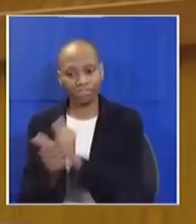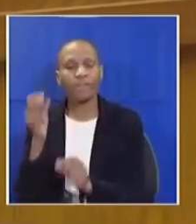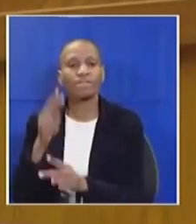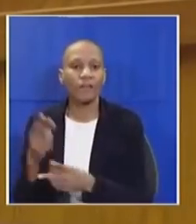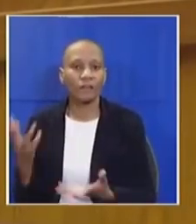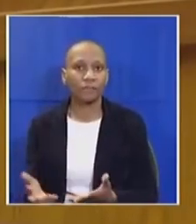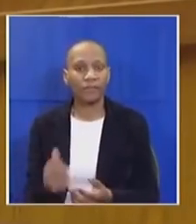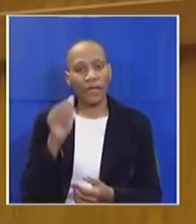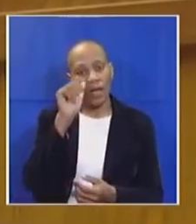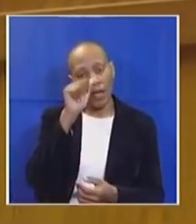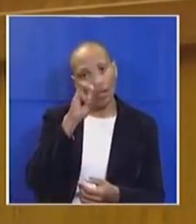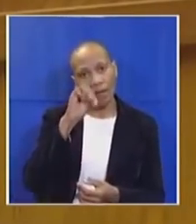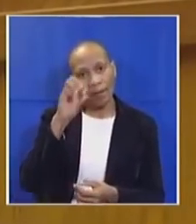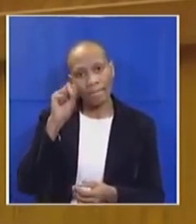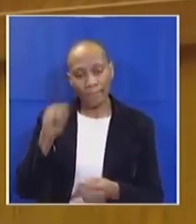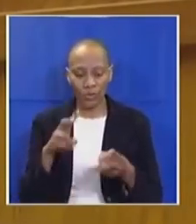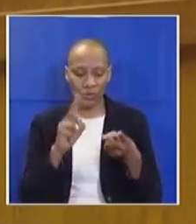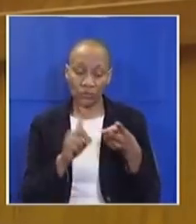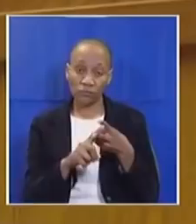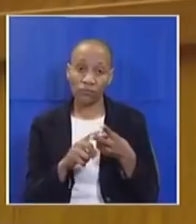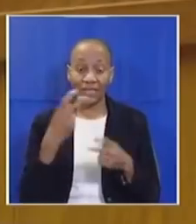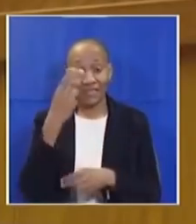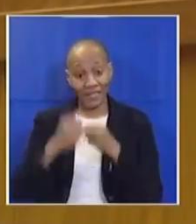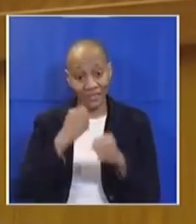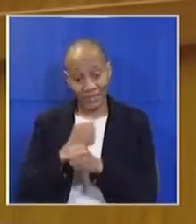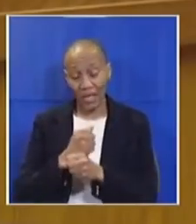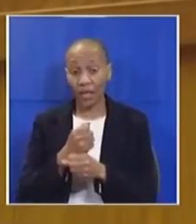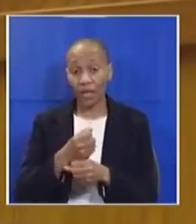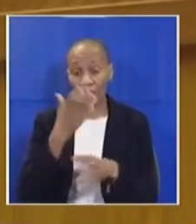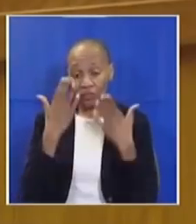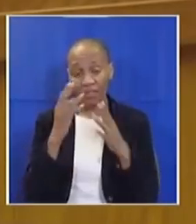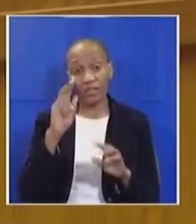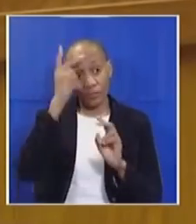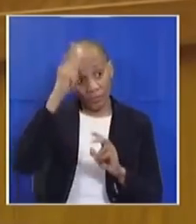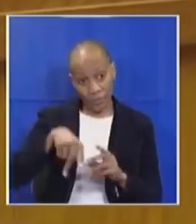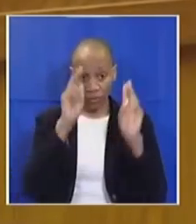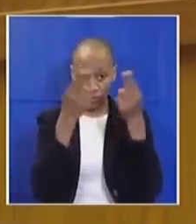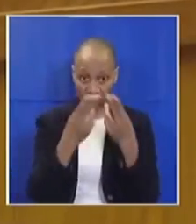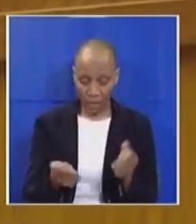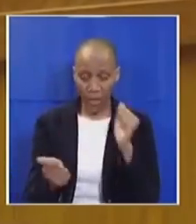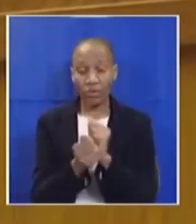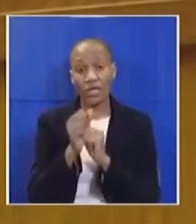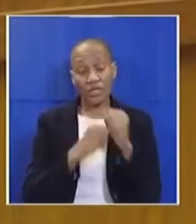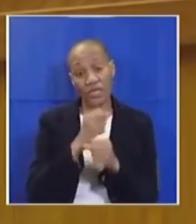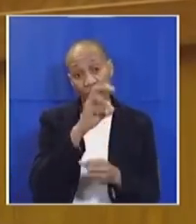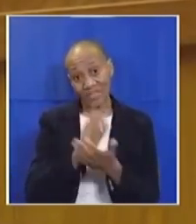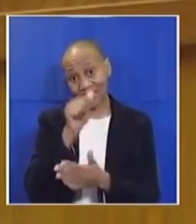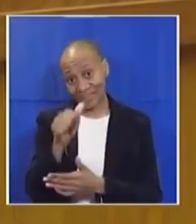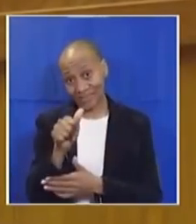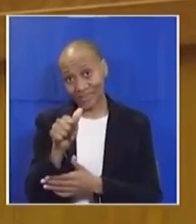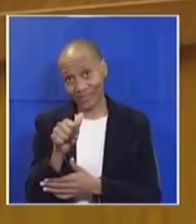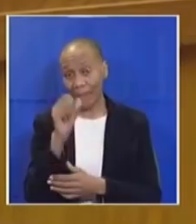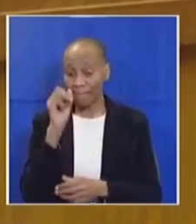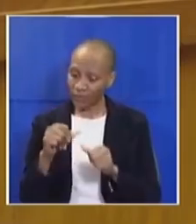Amos Amla Munakheng was a second year informatics degree student at the University of Pretoria. Arrested in 2016, barred from